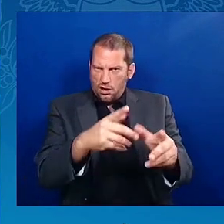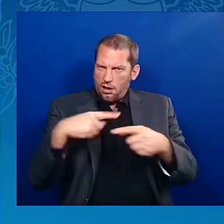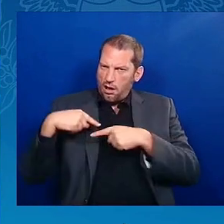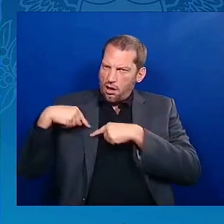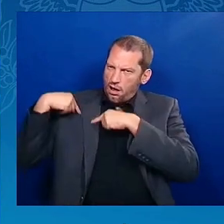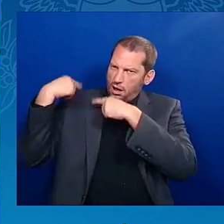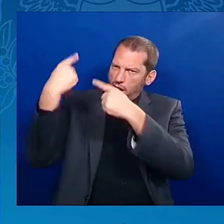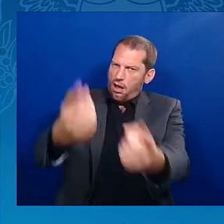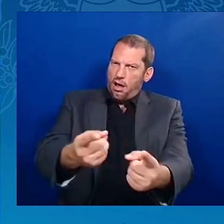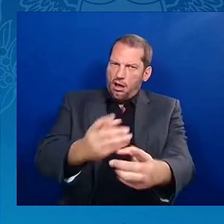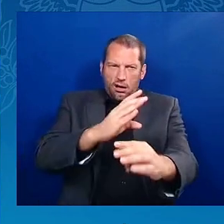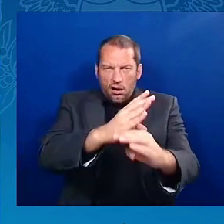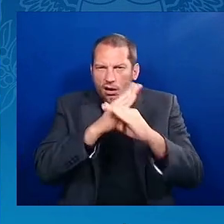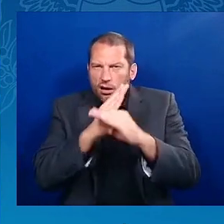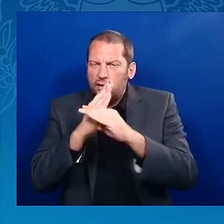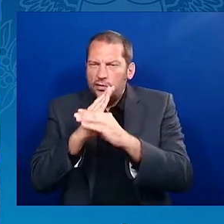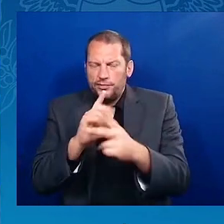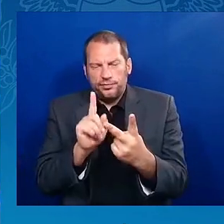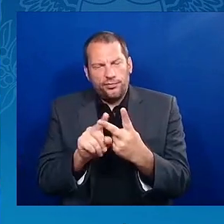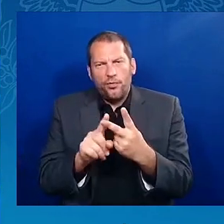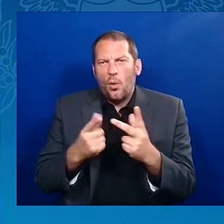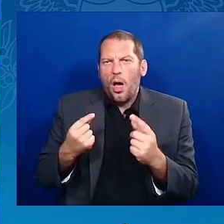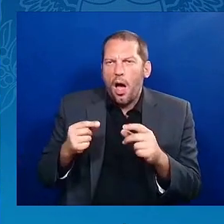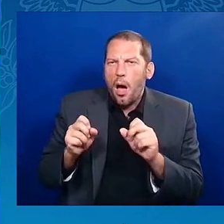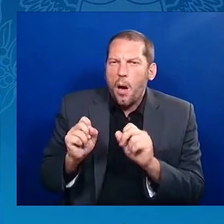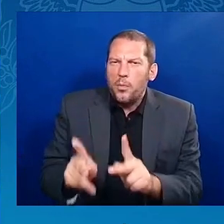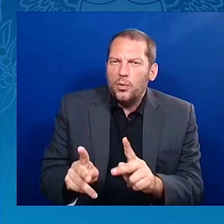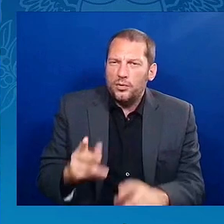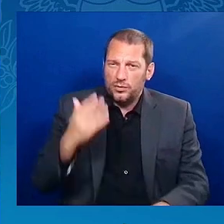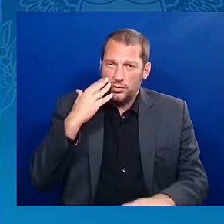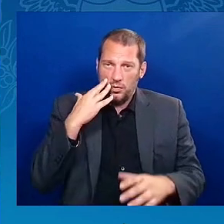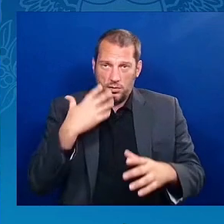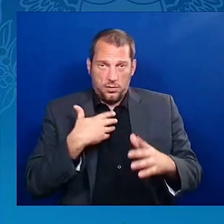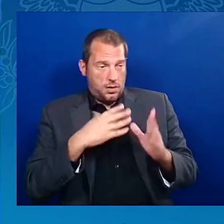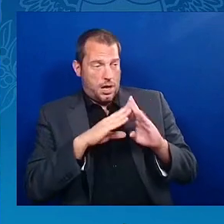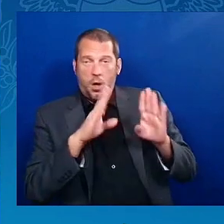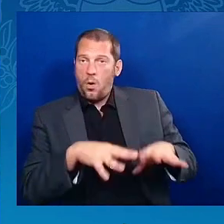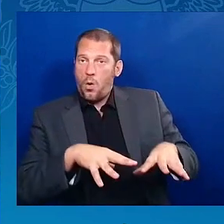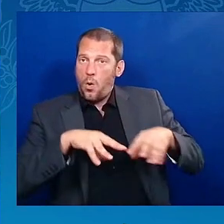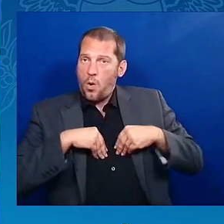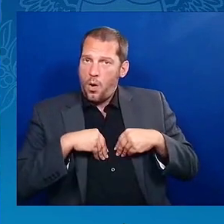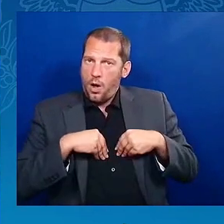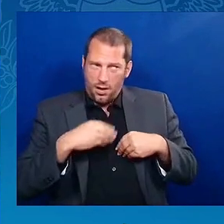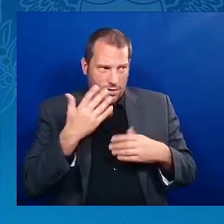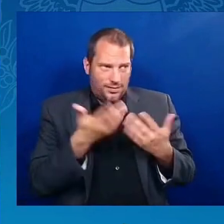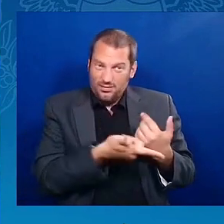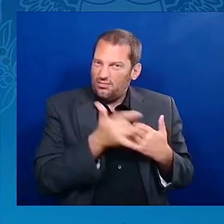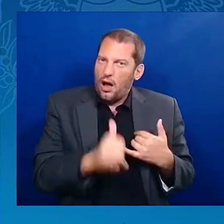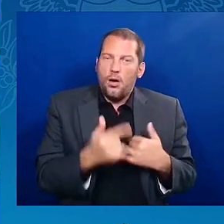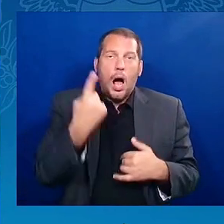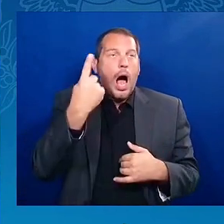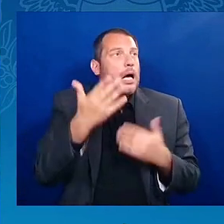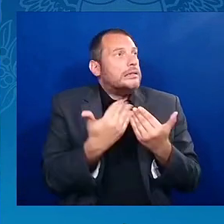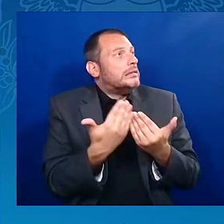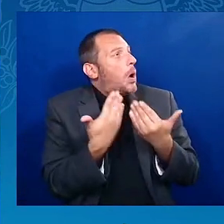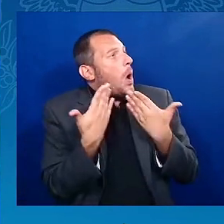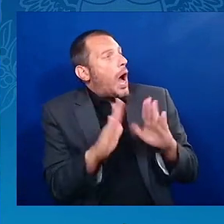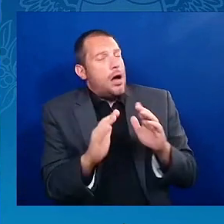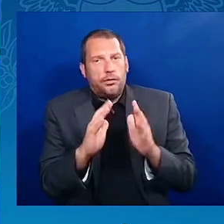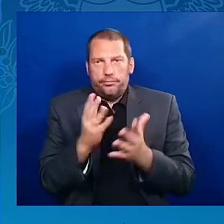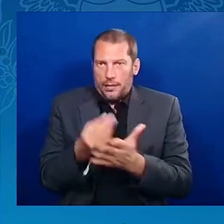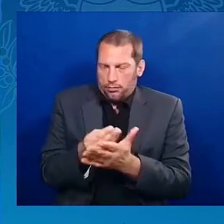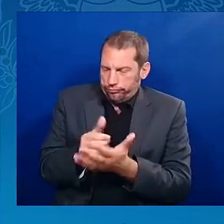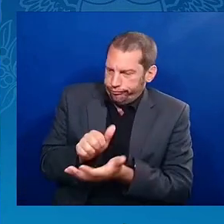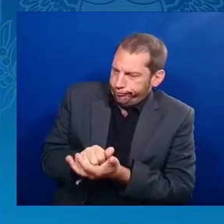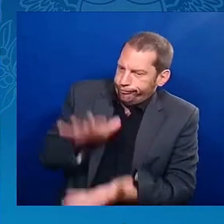efficient and fastest ways to grow intergenerational wealth. Just think about it in this context. Um, you own